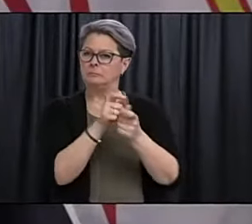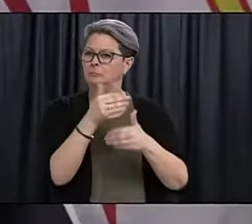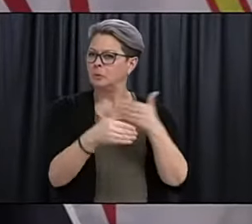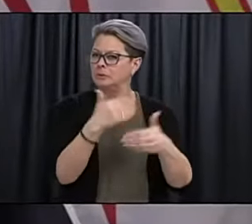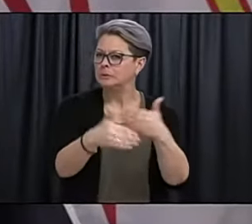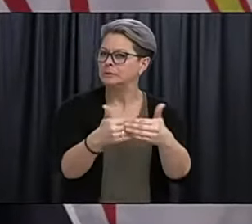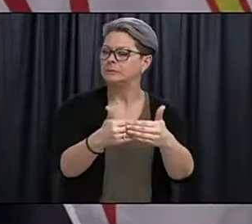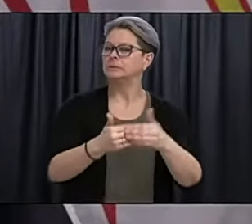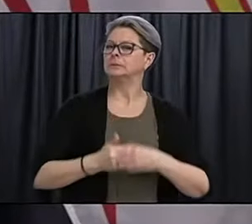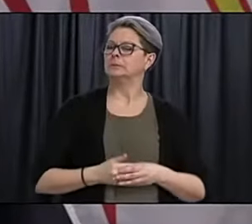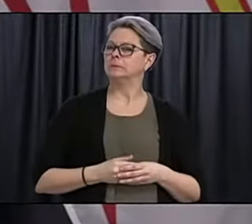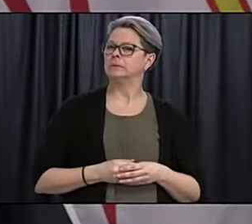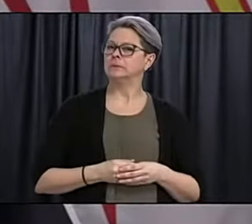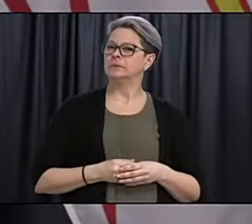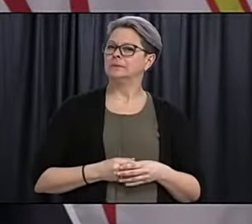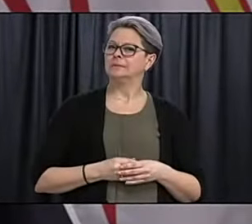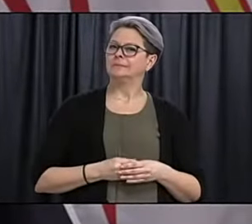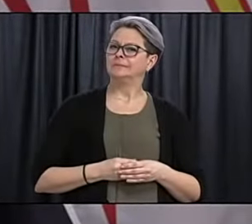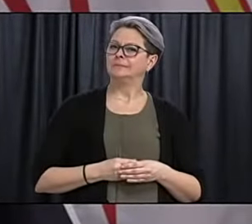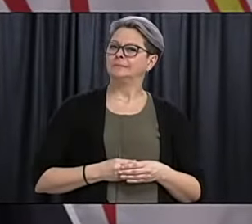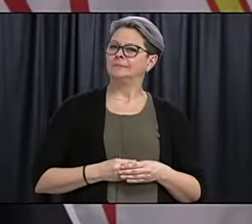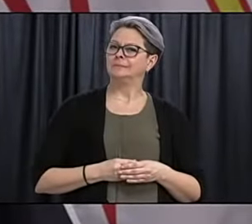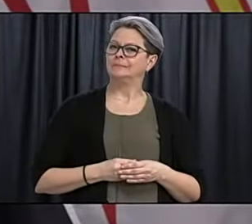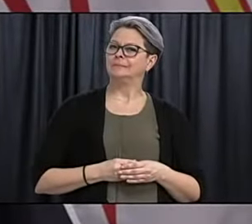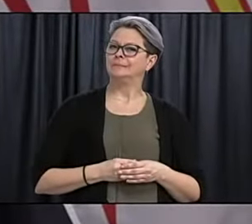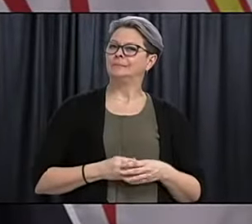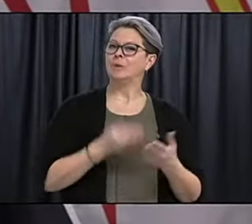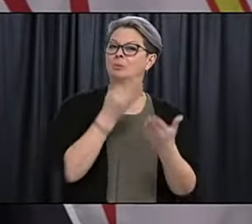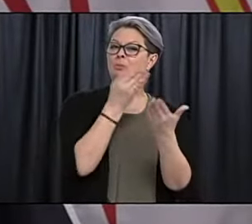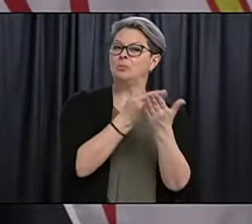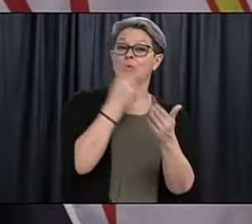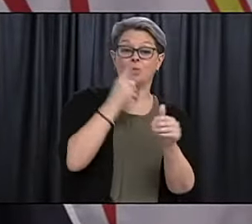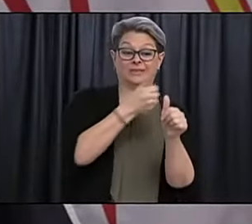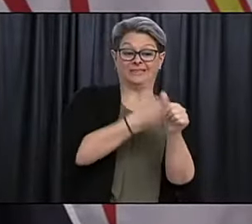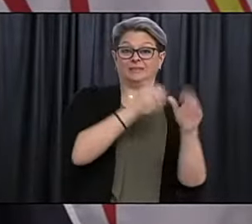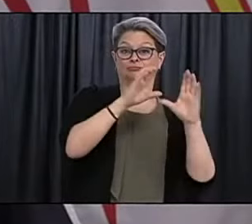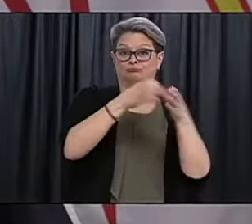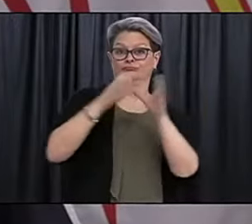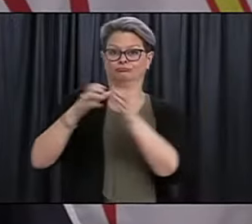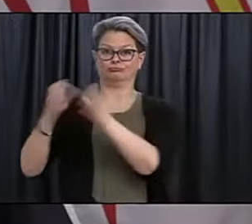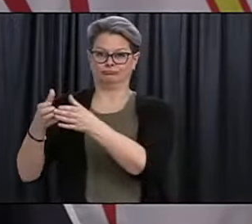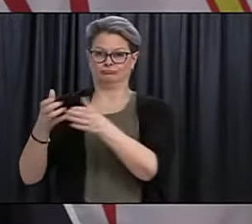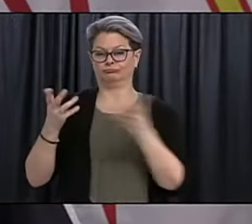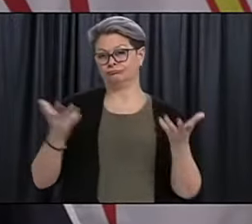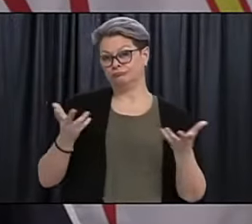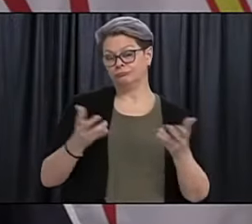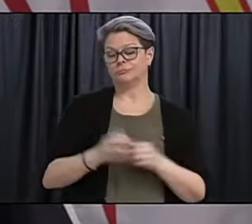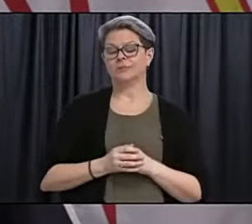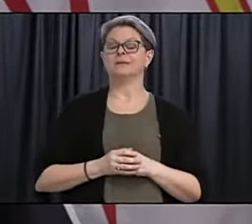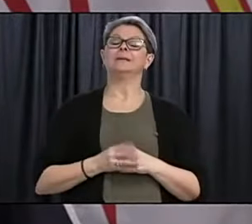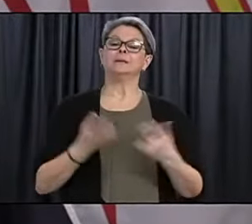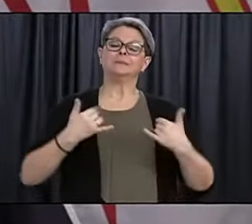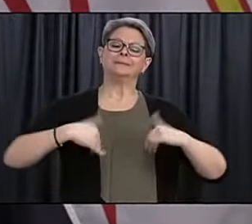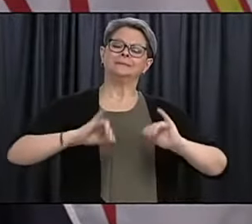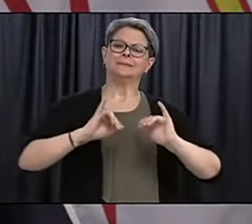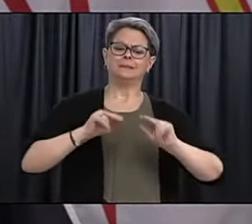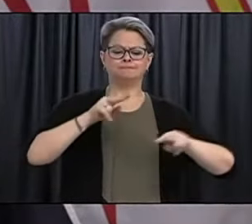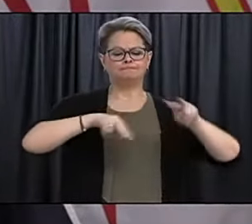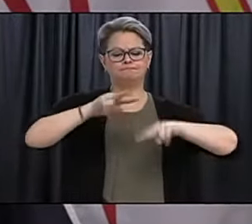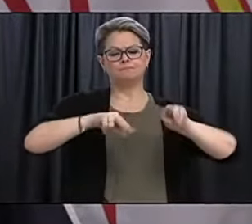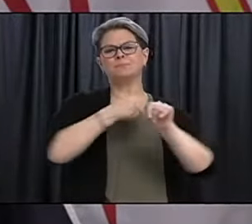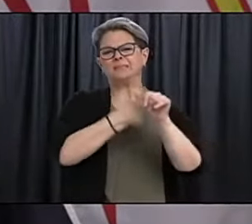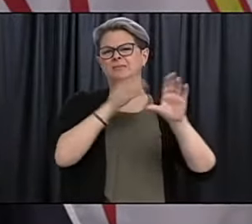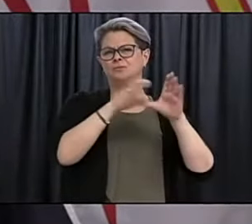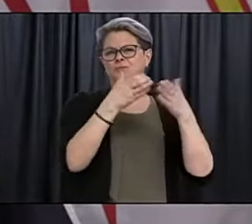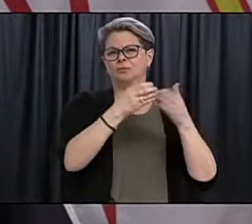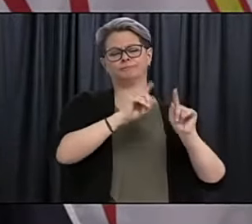So those are questions we're still we're still looking at. You know each group that we look at is is